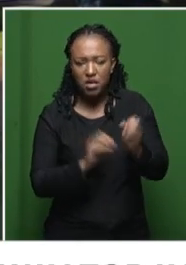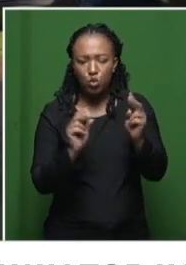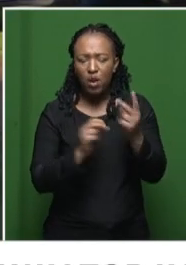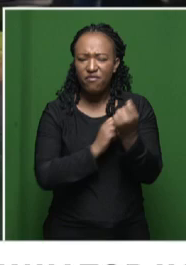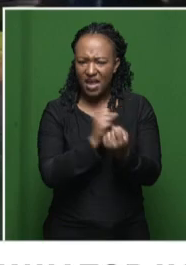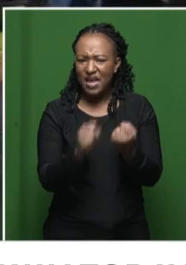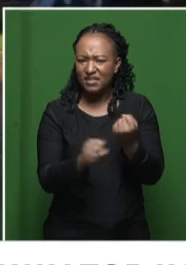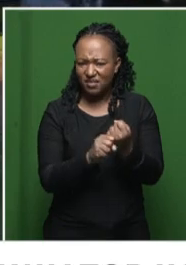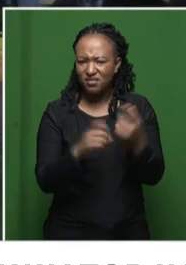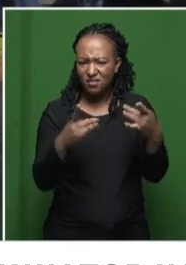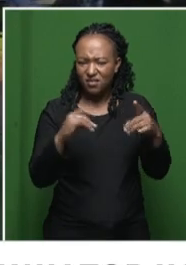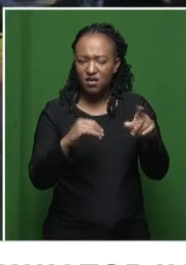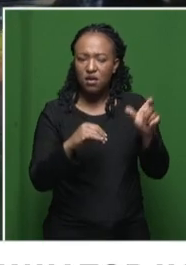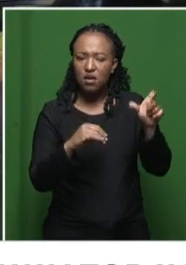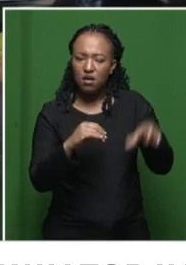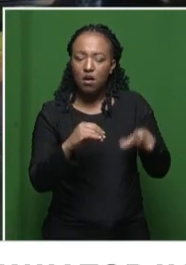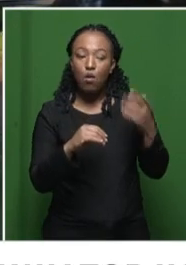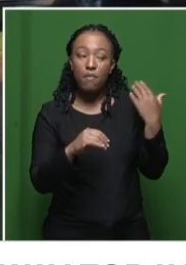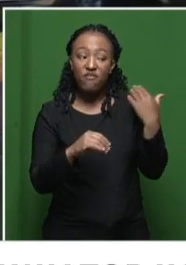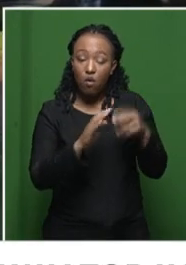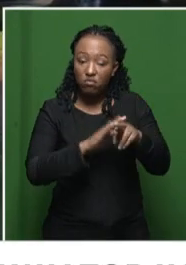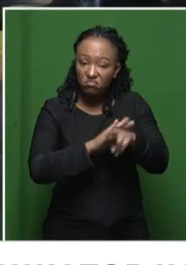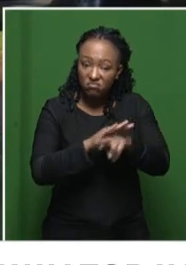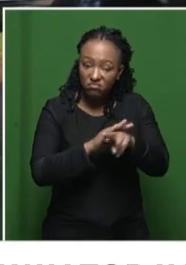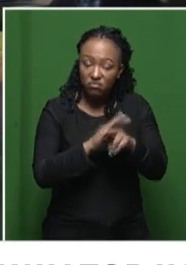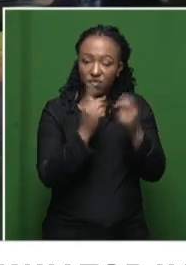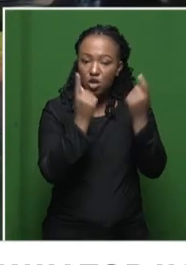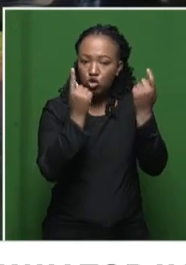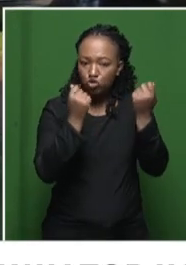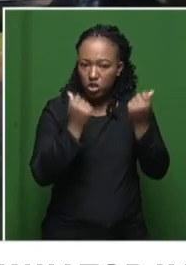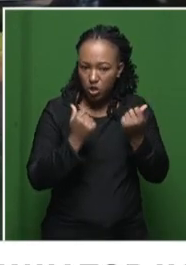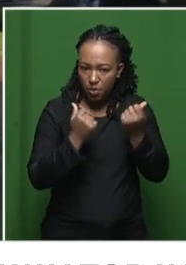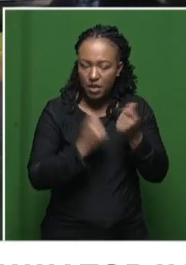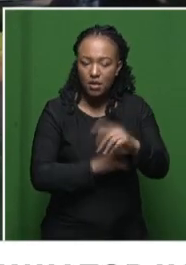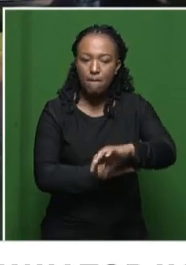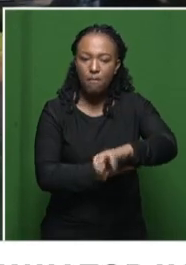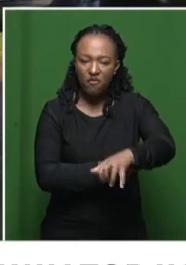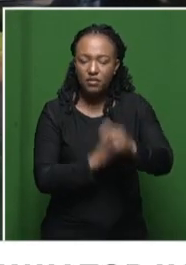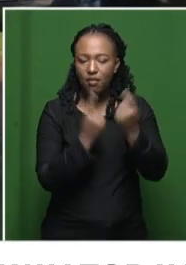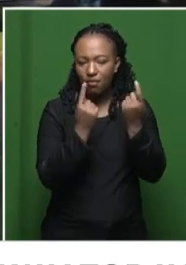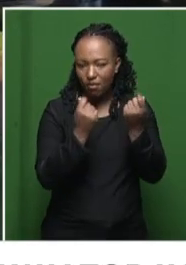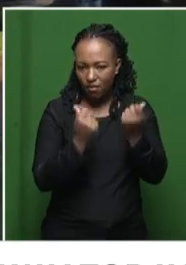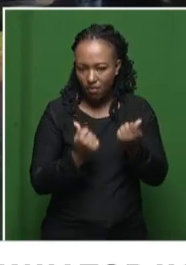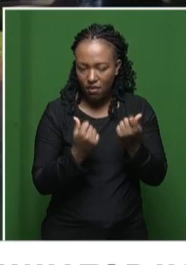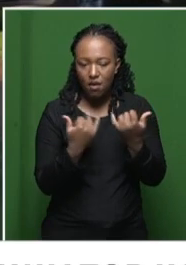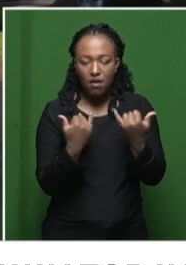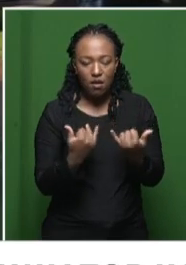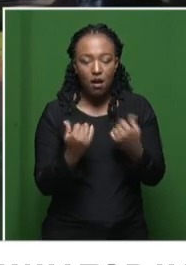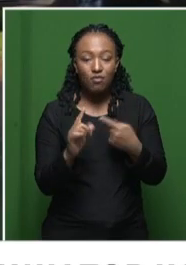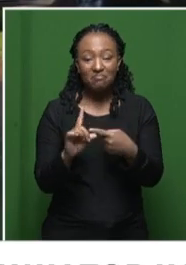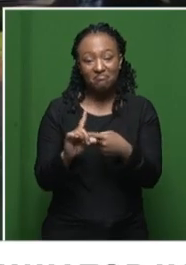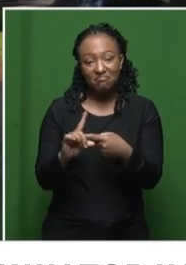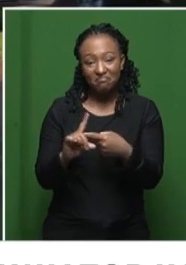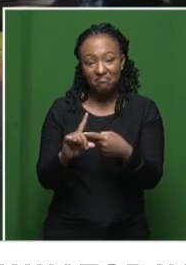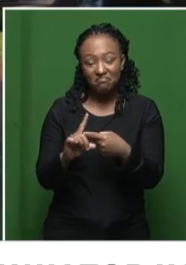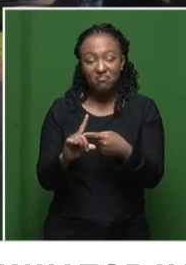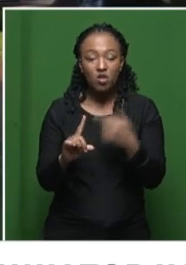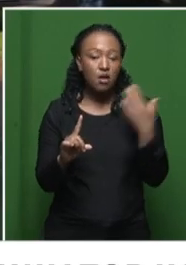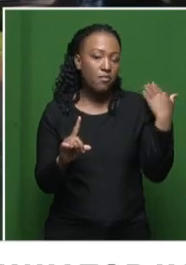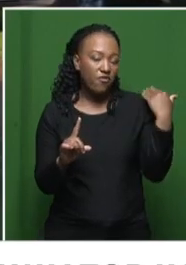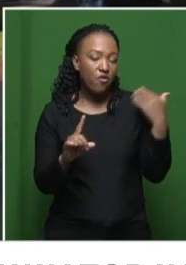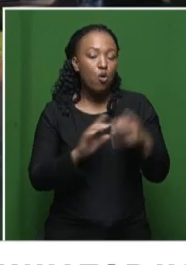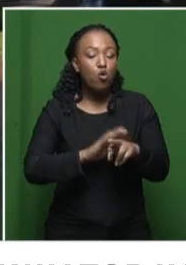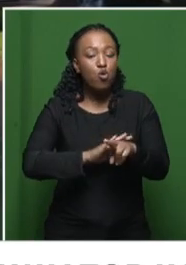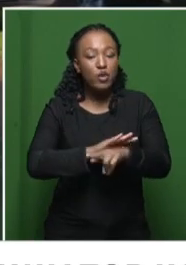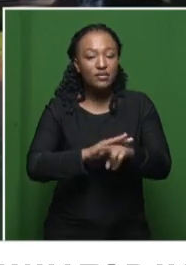years, first as a regional secretary, later as a provincial secretary in the province. But it also comes at a time when Babalo Matigizala himself was a regional